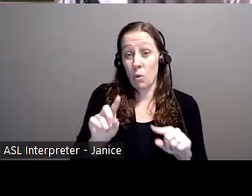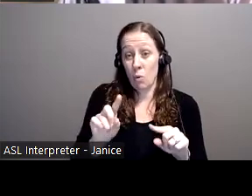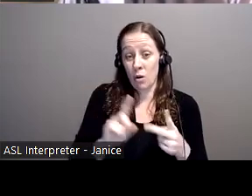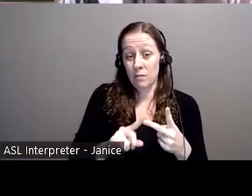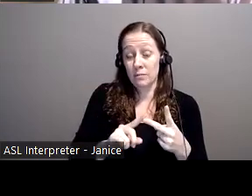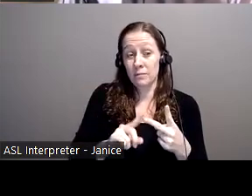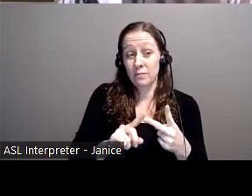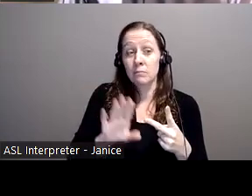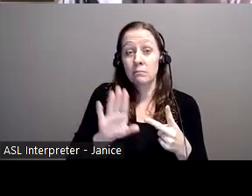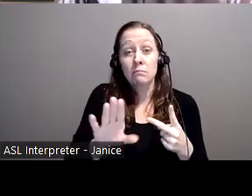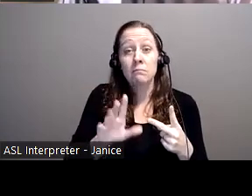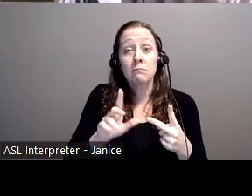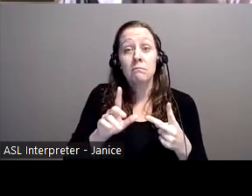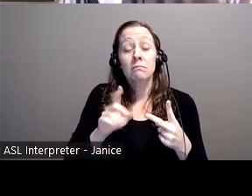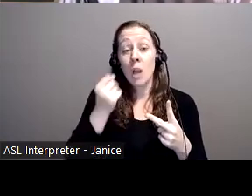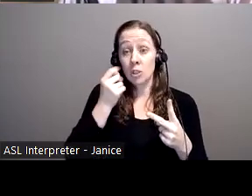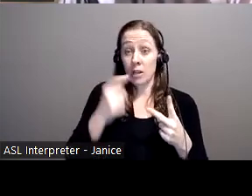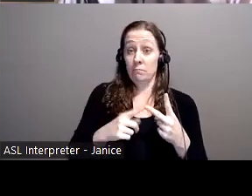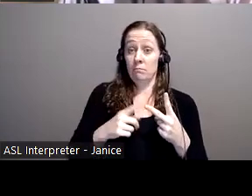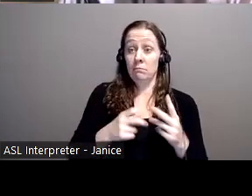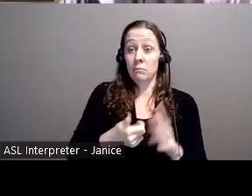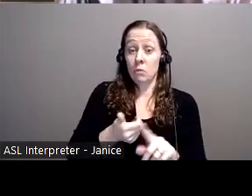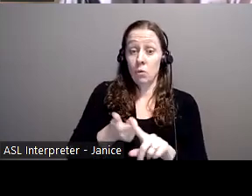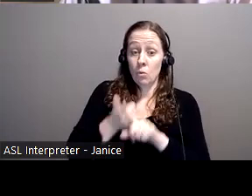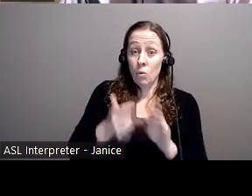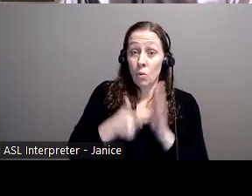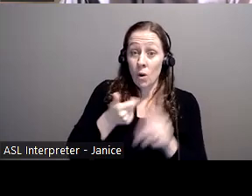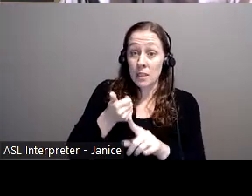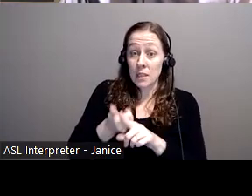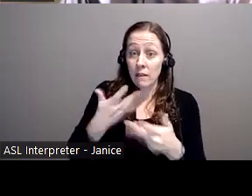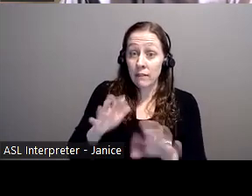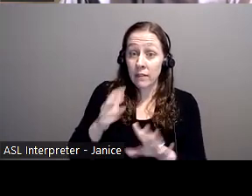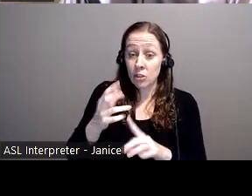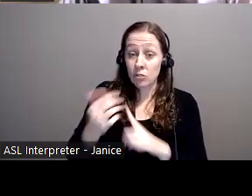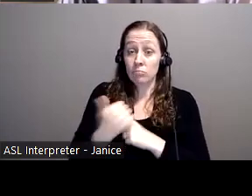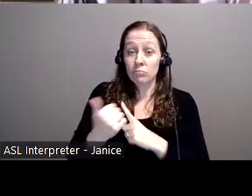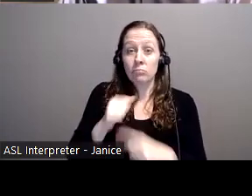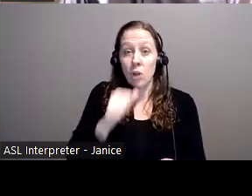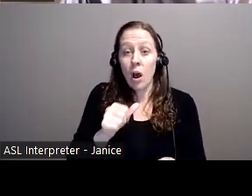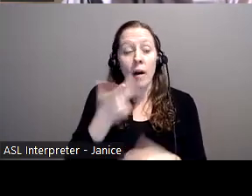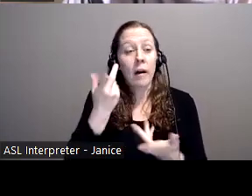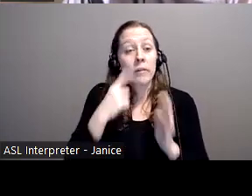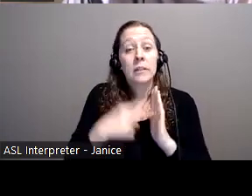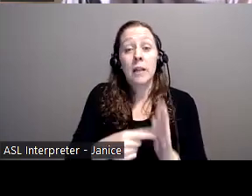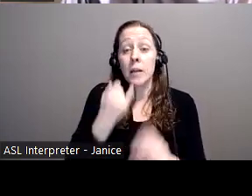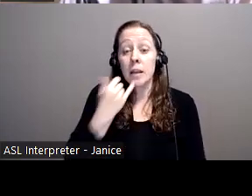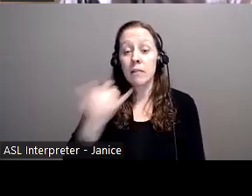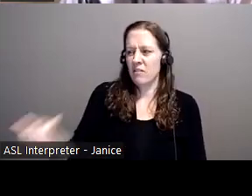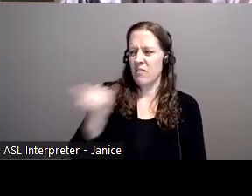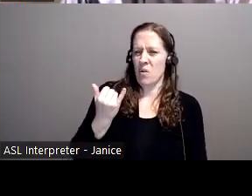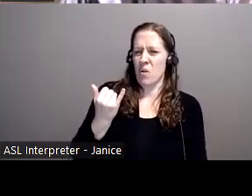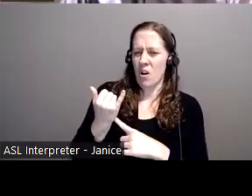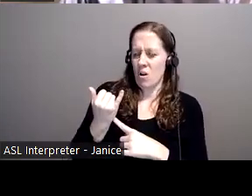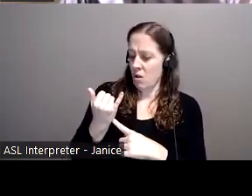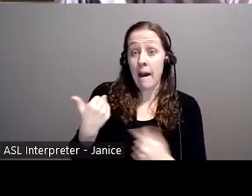You don't have to be a victim to report to the Canadian Anti-Fraud Centre. So, even if you have, you know, received a phone call and you have information,